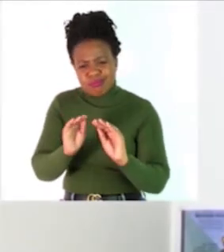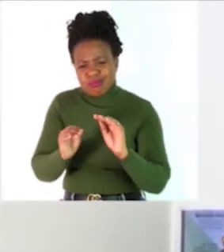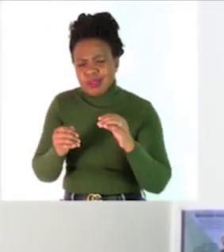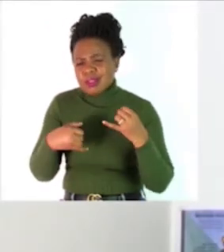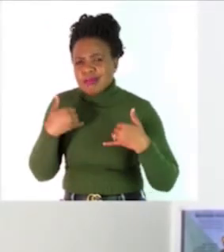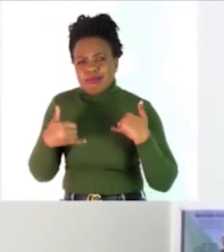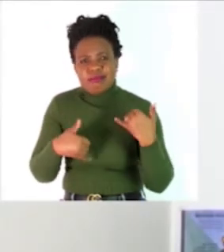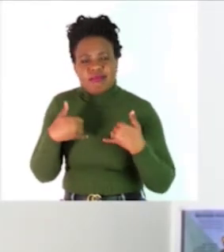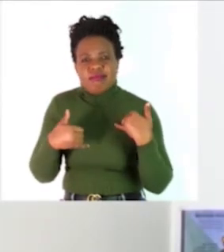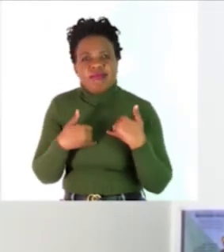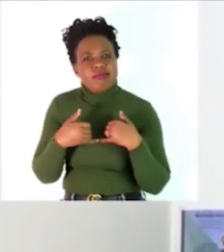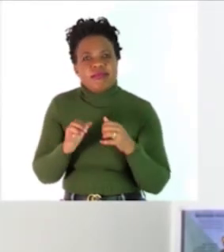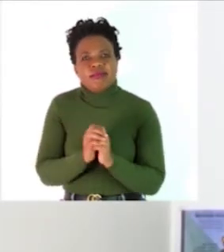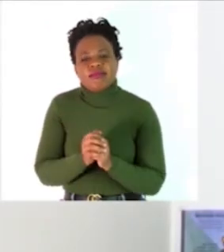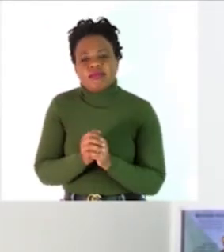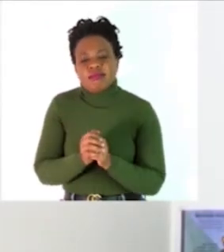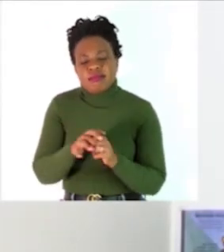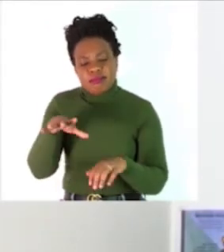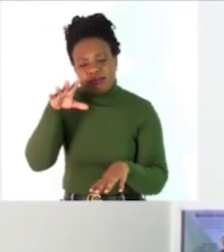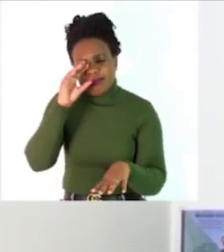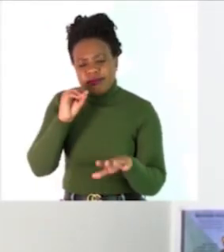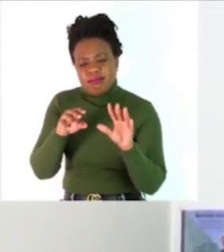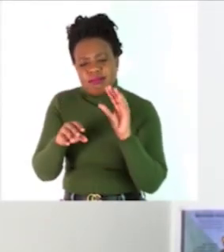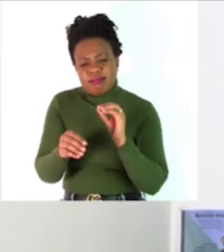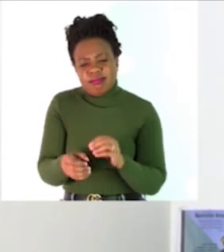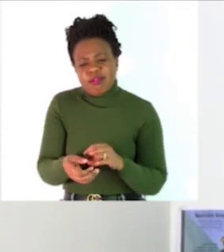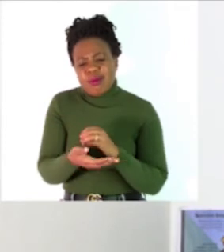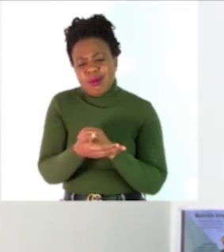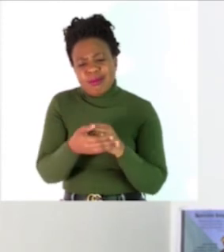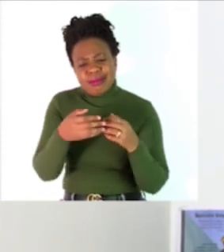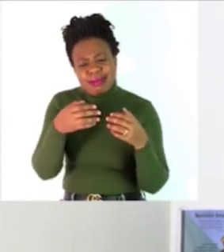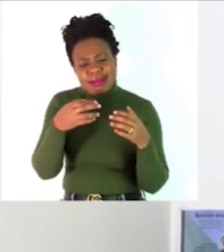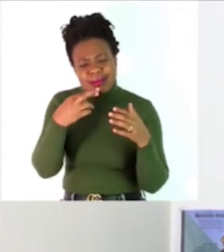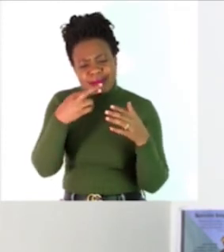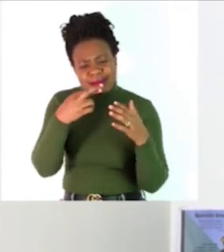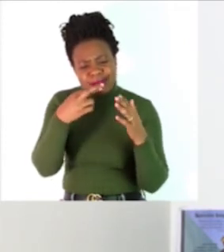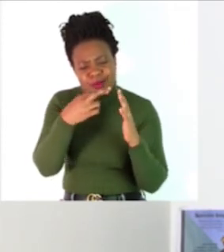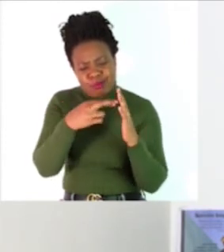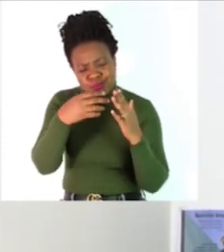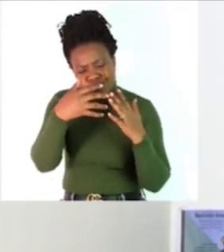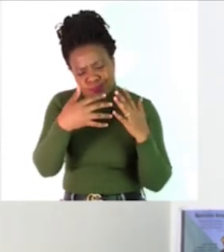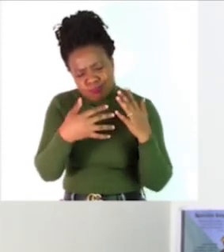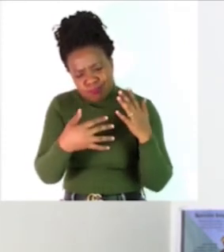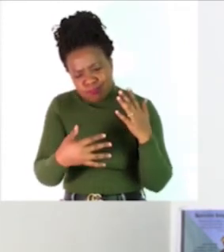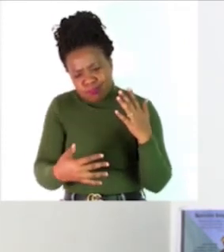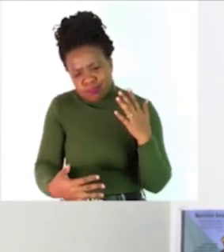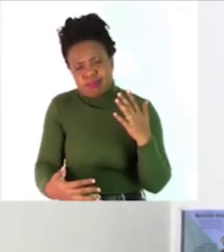We have learned all the rules when it comes to pluralizing nouns.